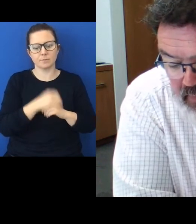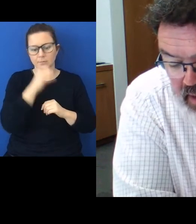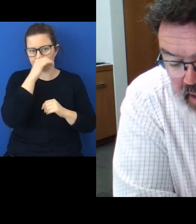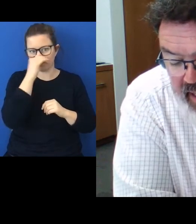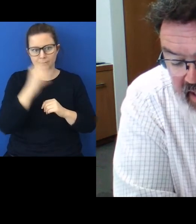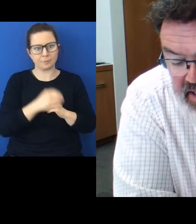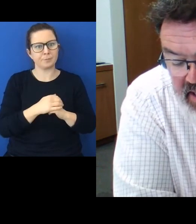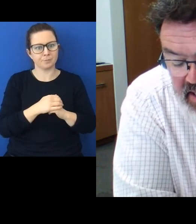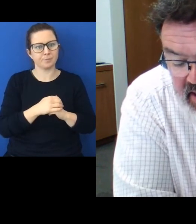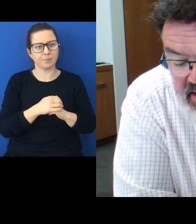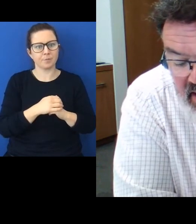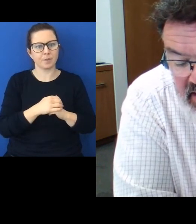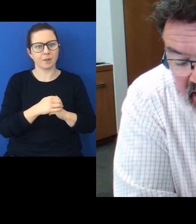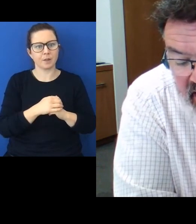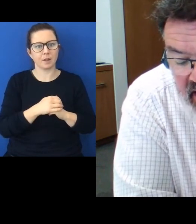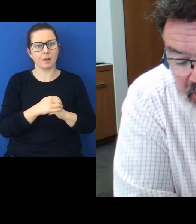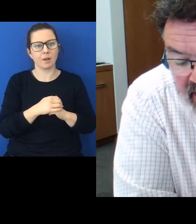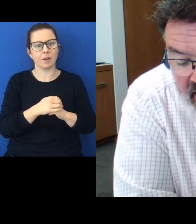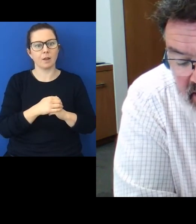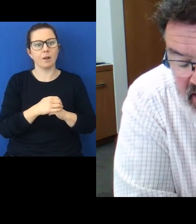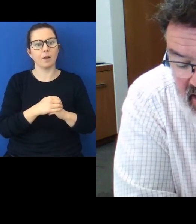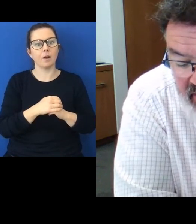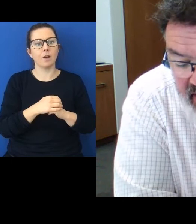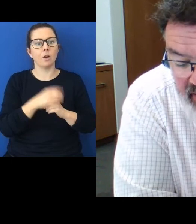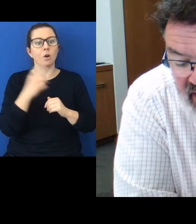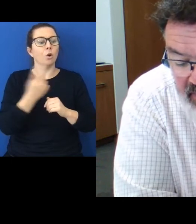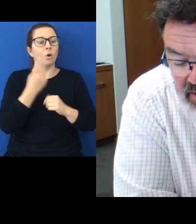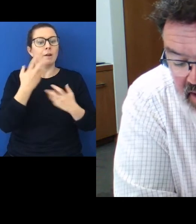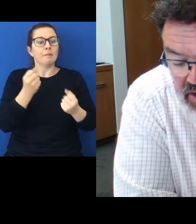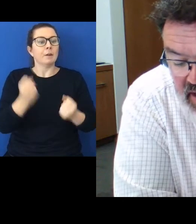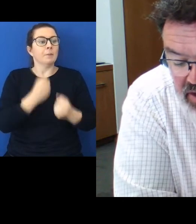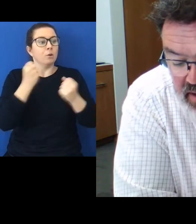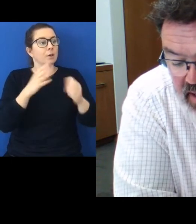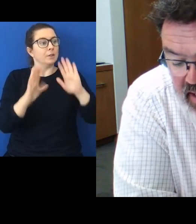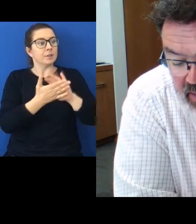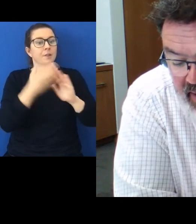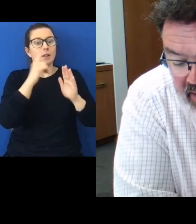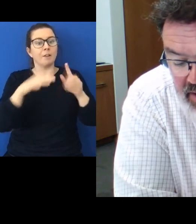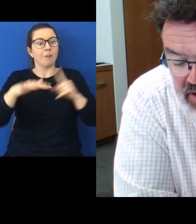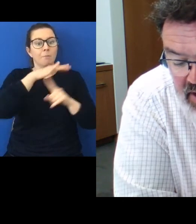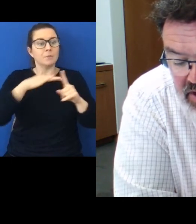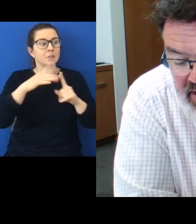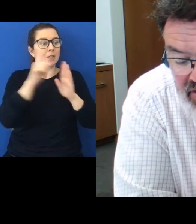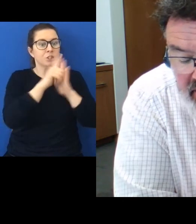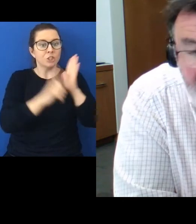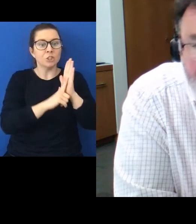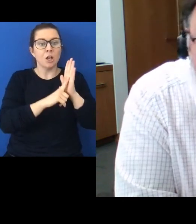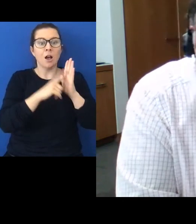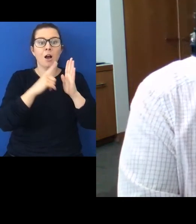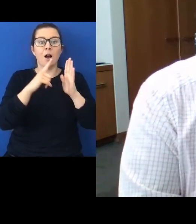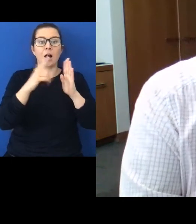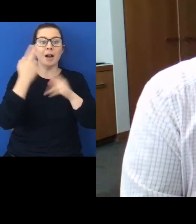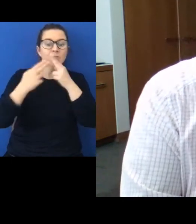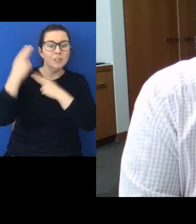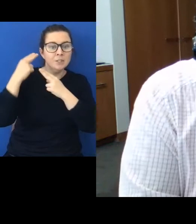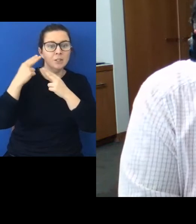and entities exercising any powers under our environmental legislation under our heritage legislation and